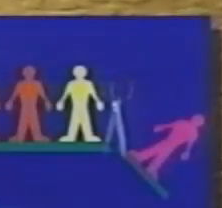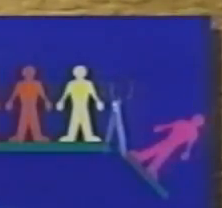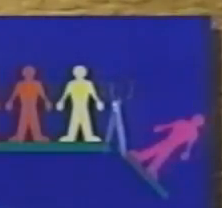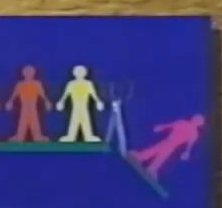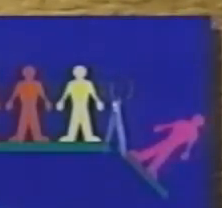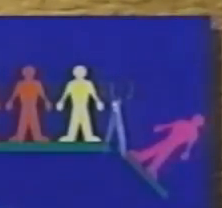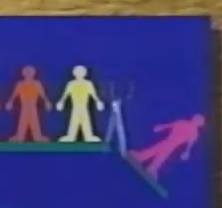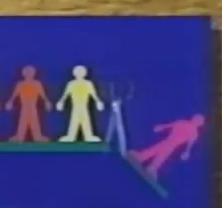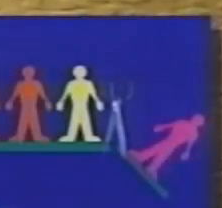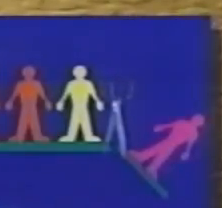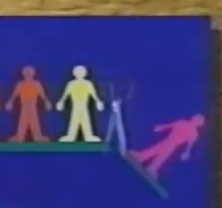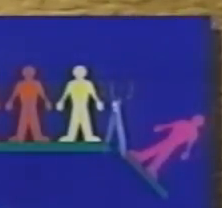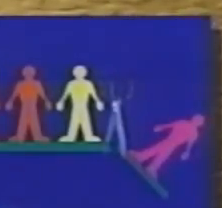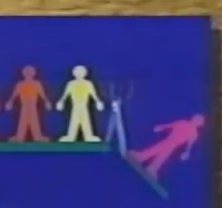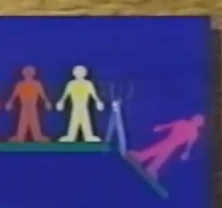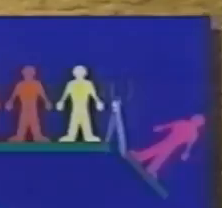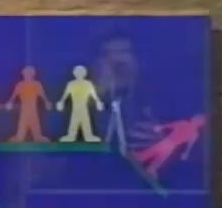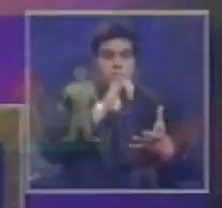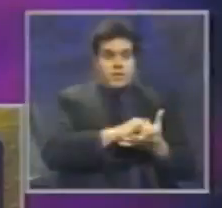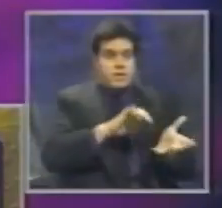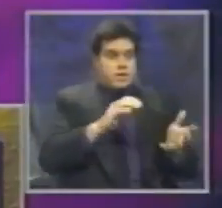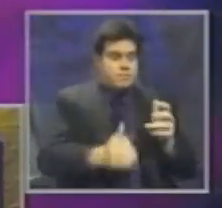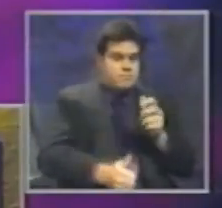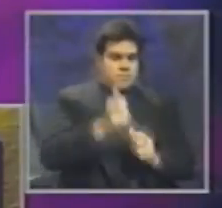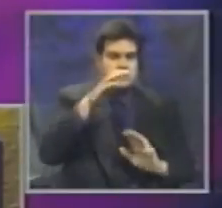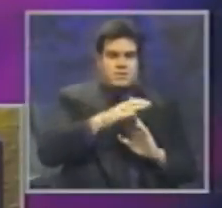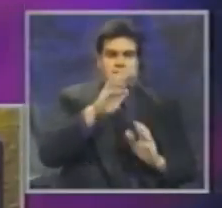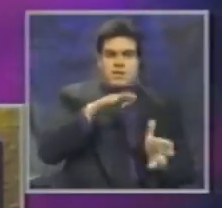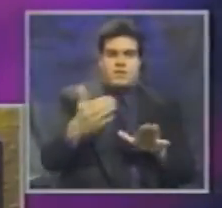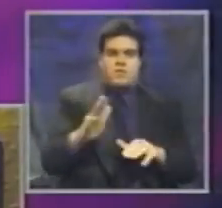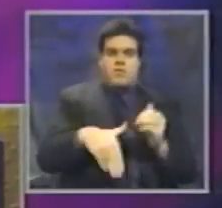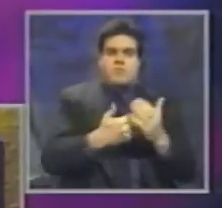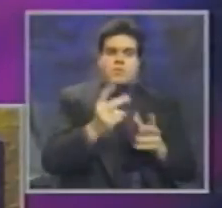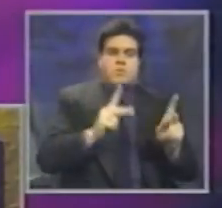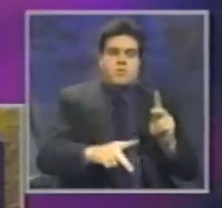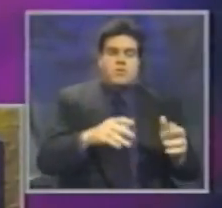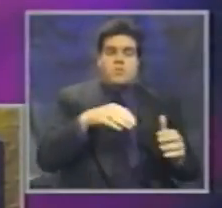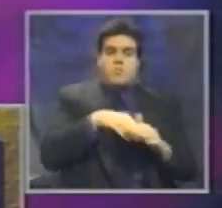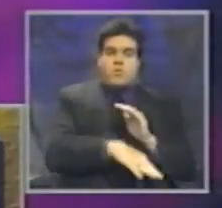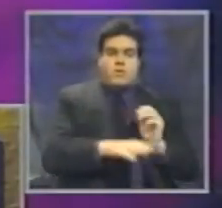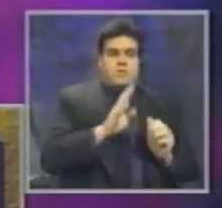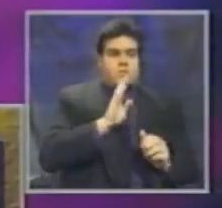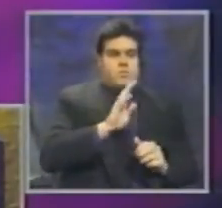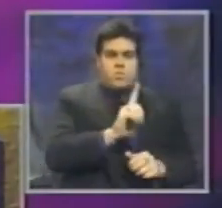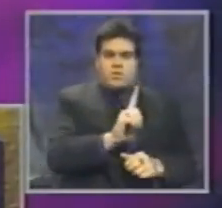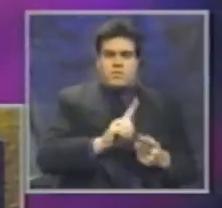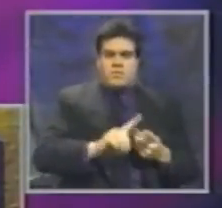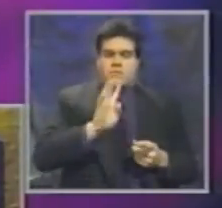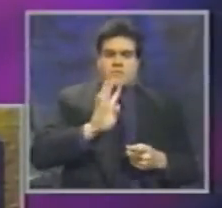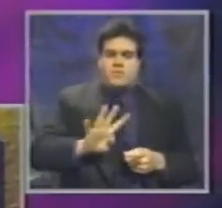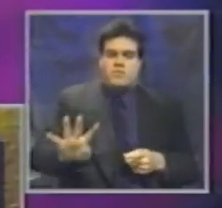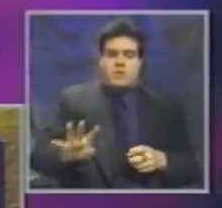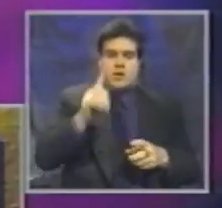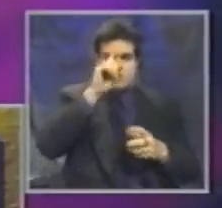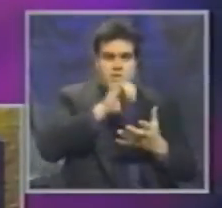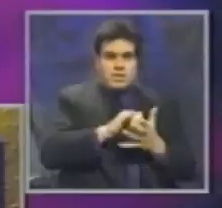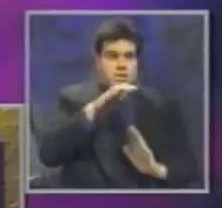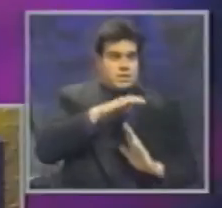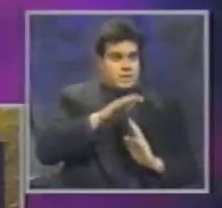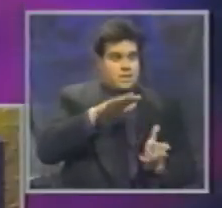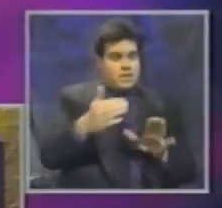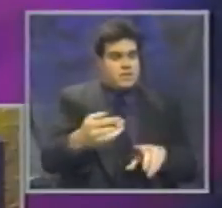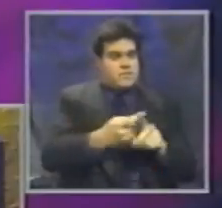are the leading cause of death for all persons with 1 to 44 years of age. But motor vehicle injuries are the leading cause of death for persons each age